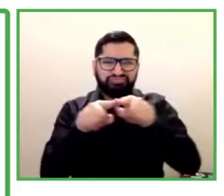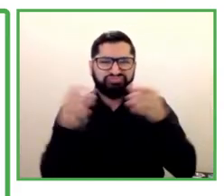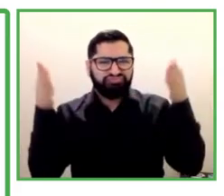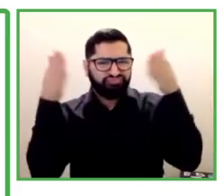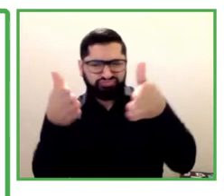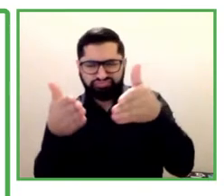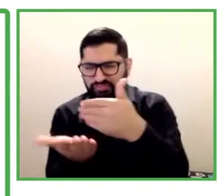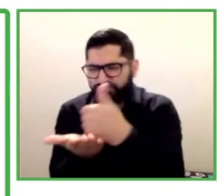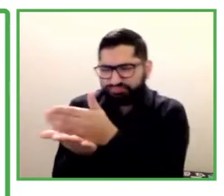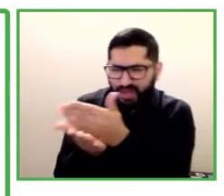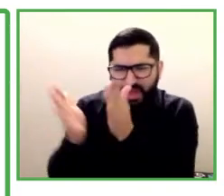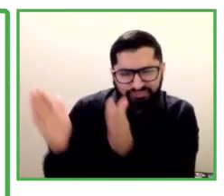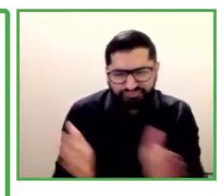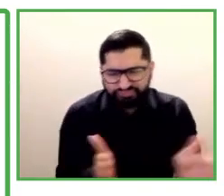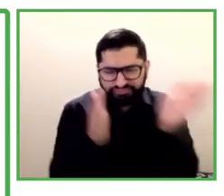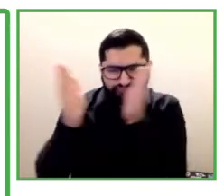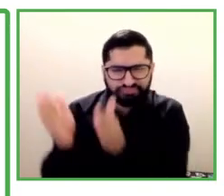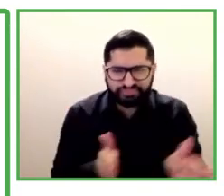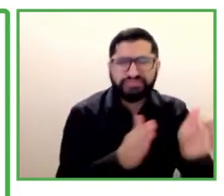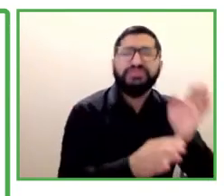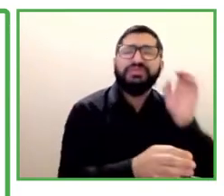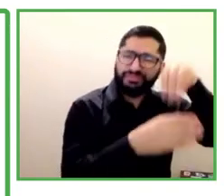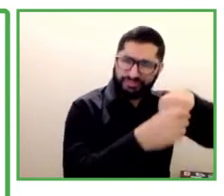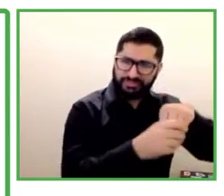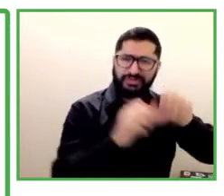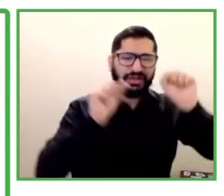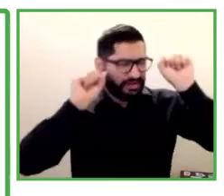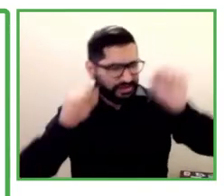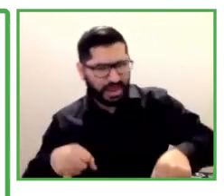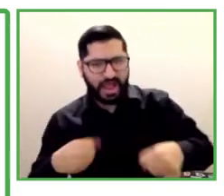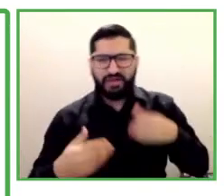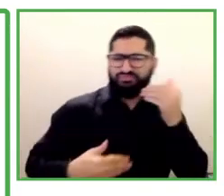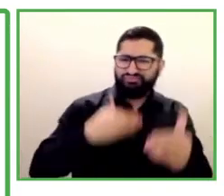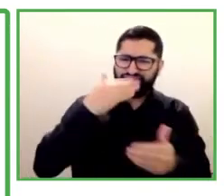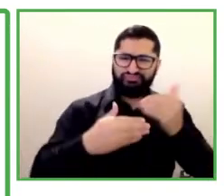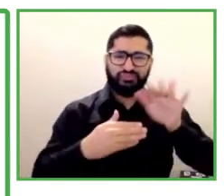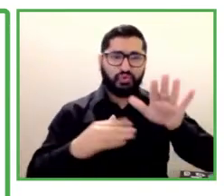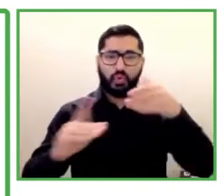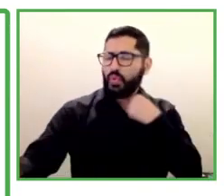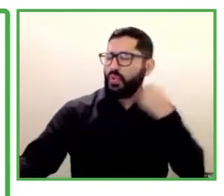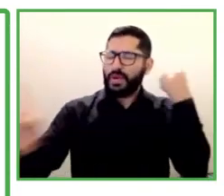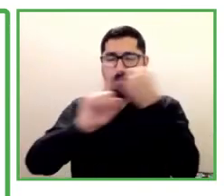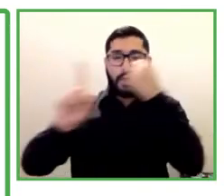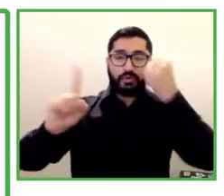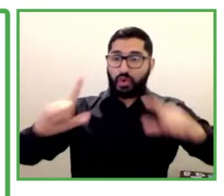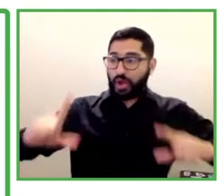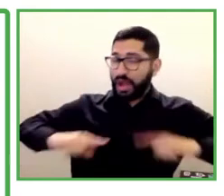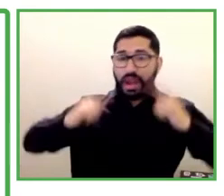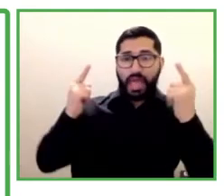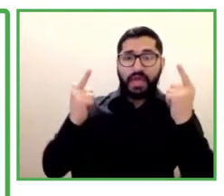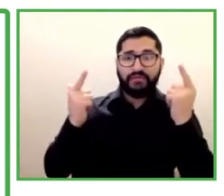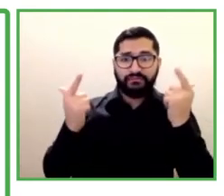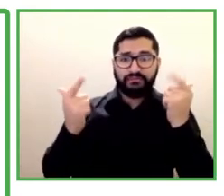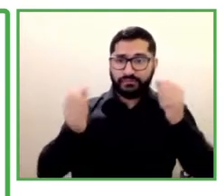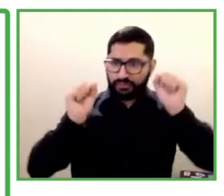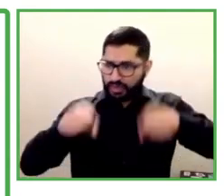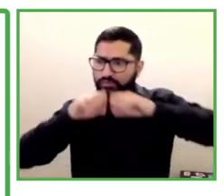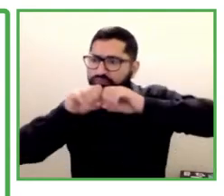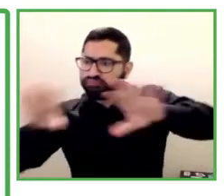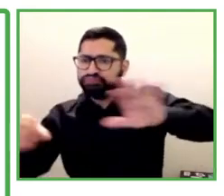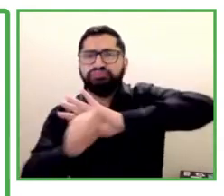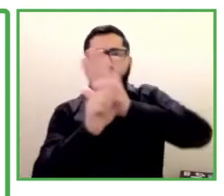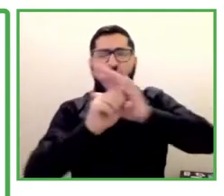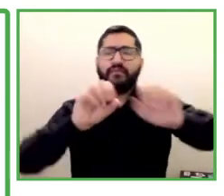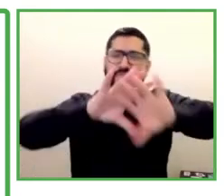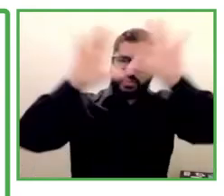In this time frame alone, we managed to impact over 20,000